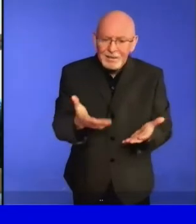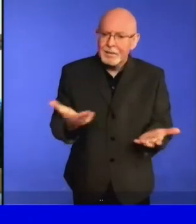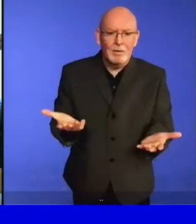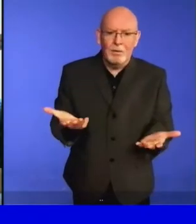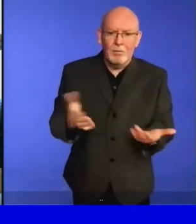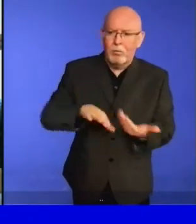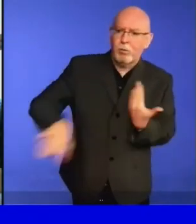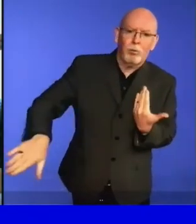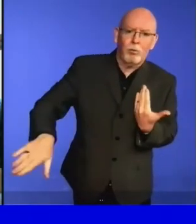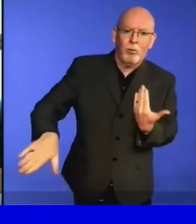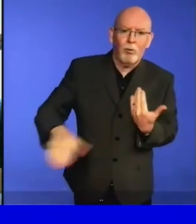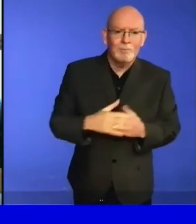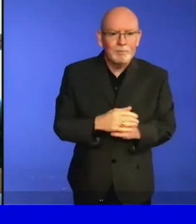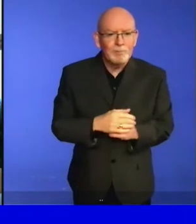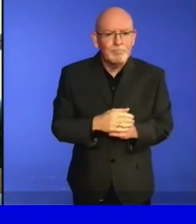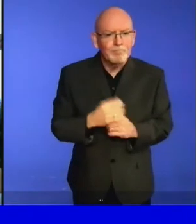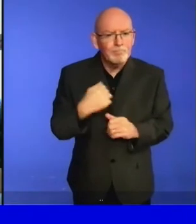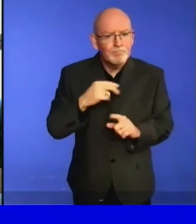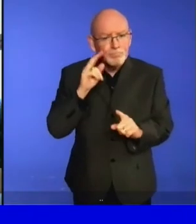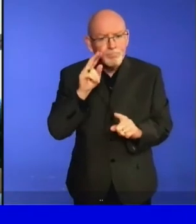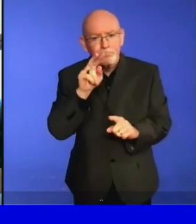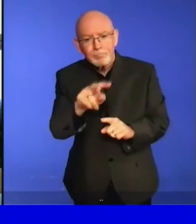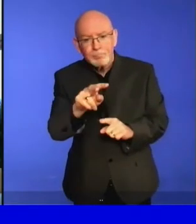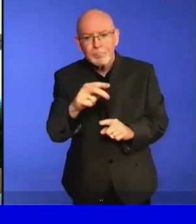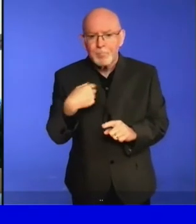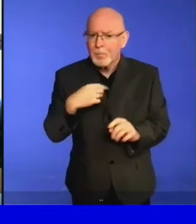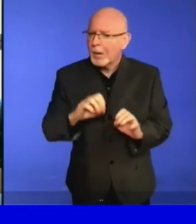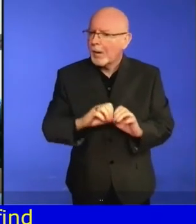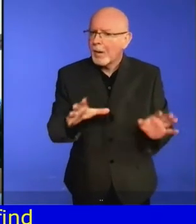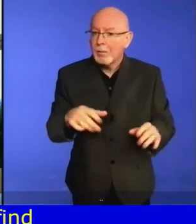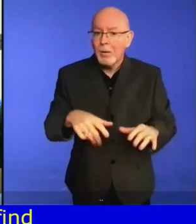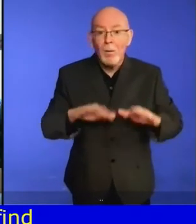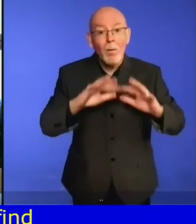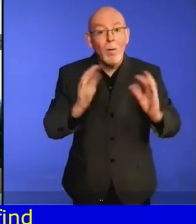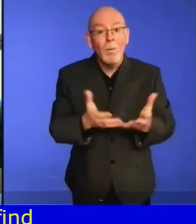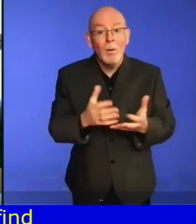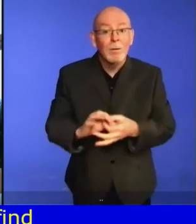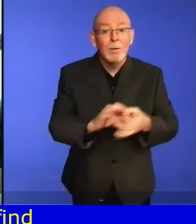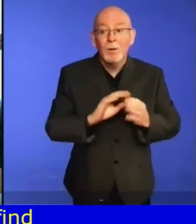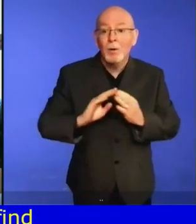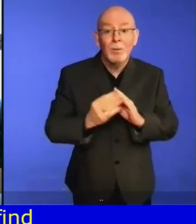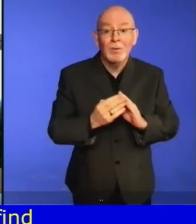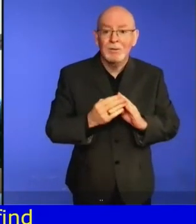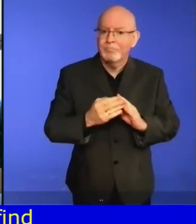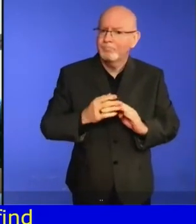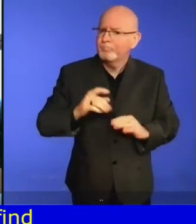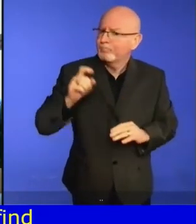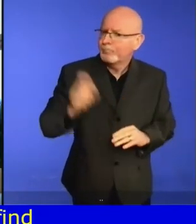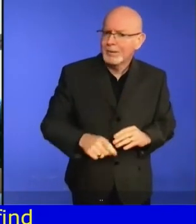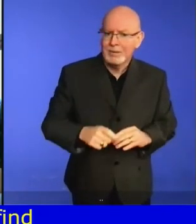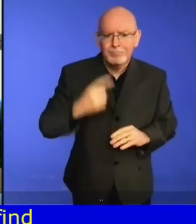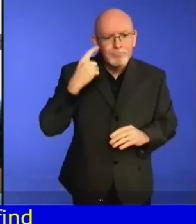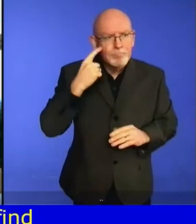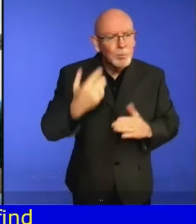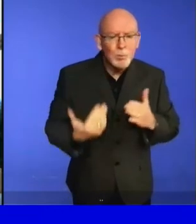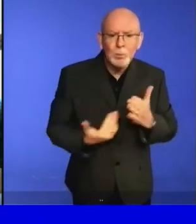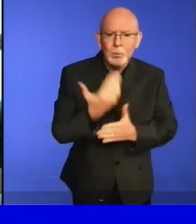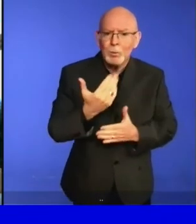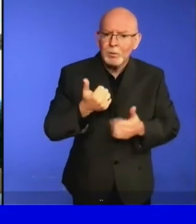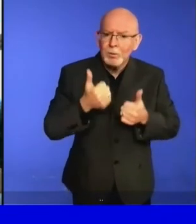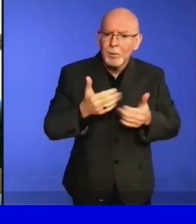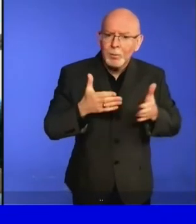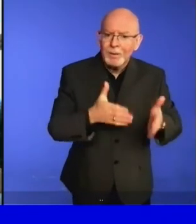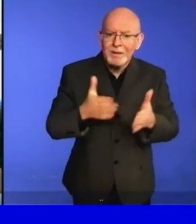UNCRPD. Systems do not necessarily change just because headline ideas do.